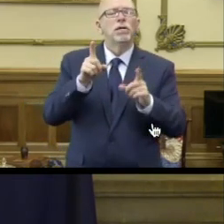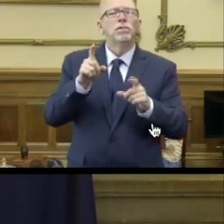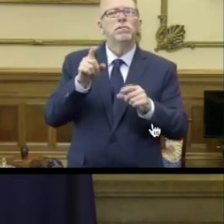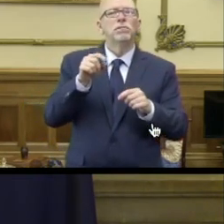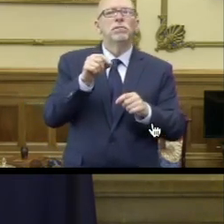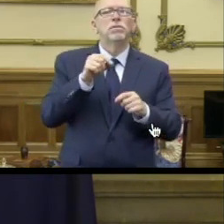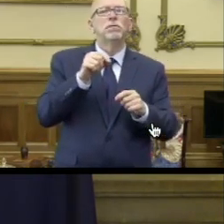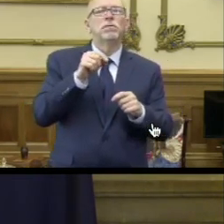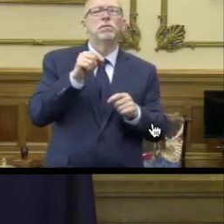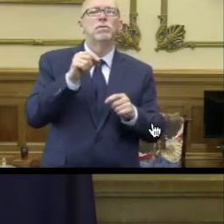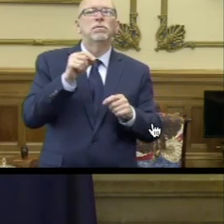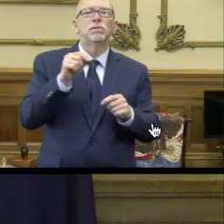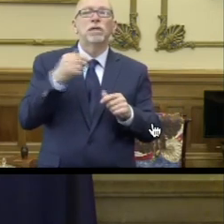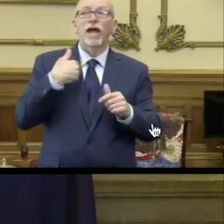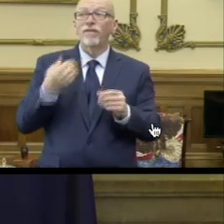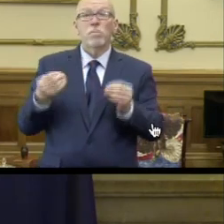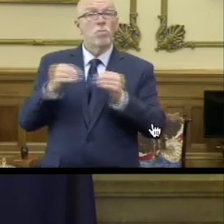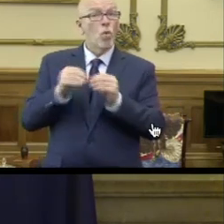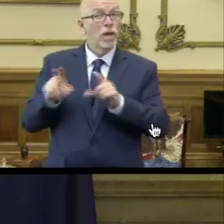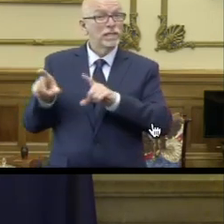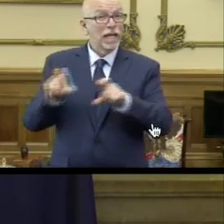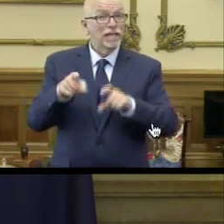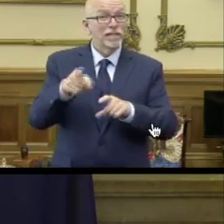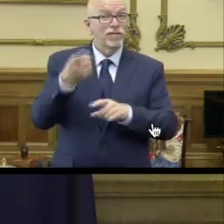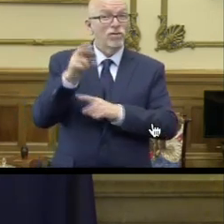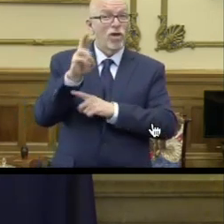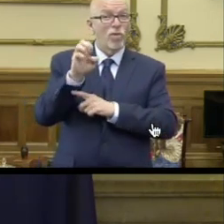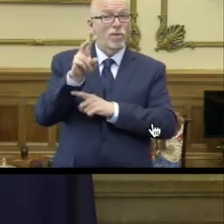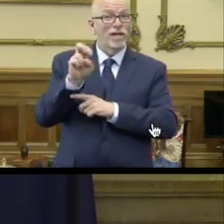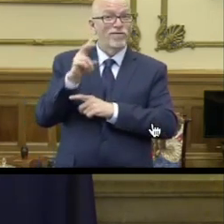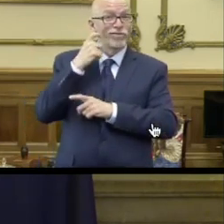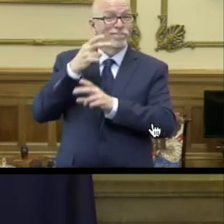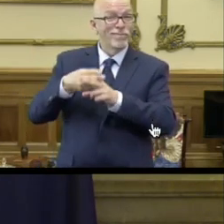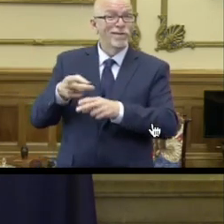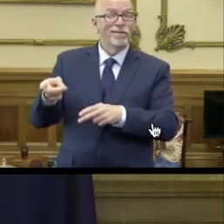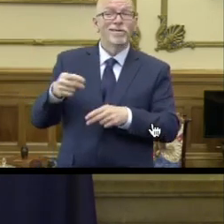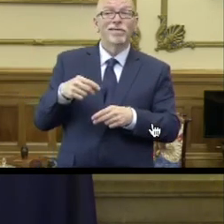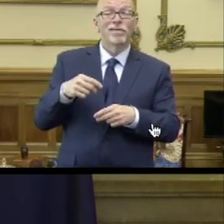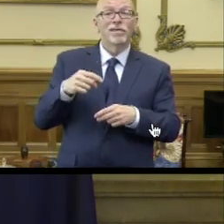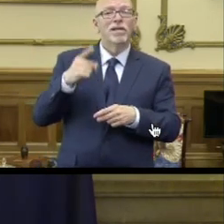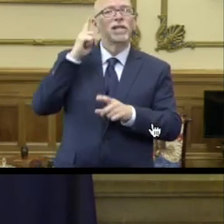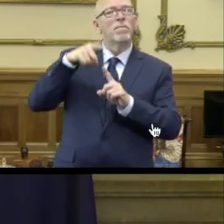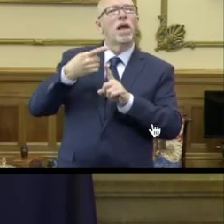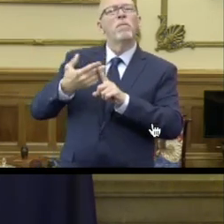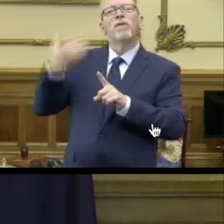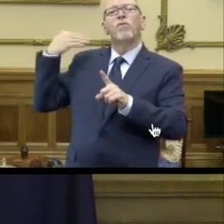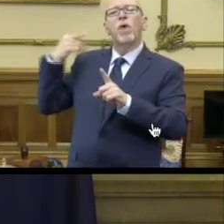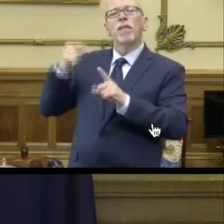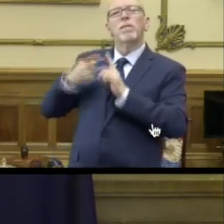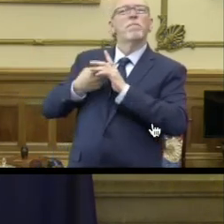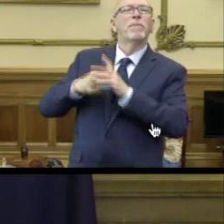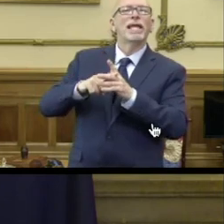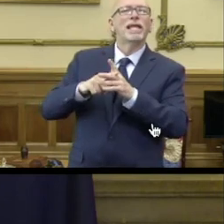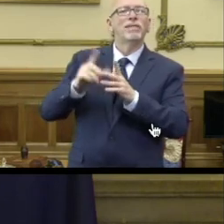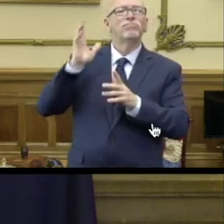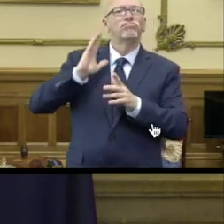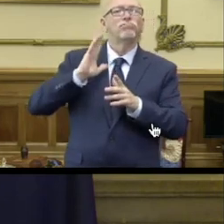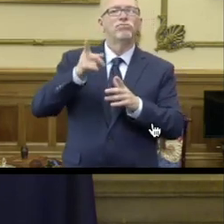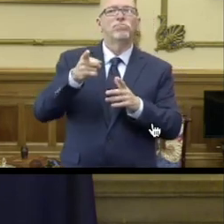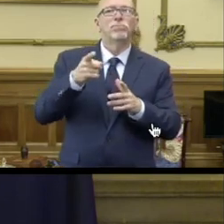more testing, Dr. Weaver mentioned, you know, thinking about where we came from at the very outset with,